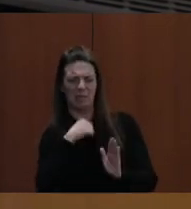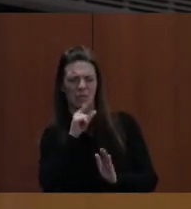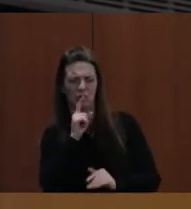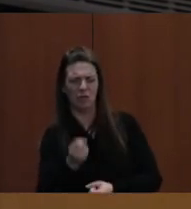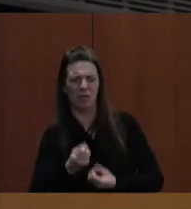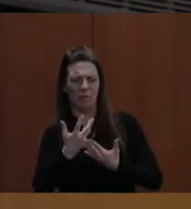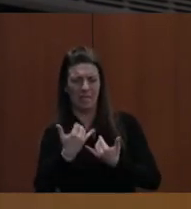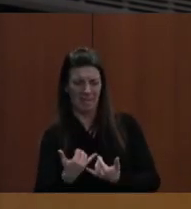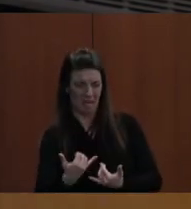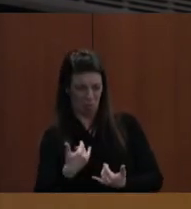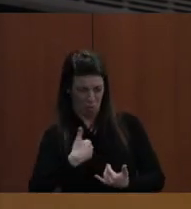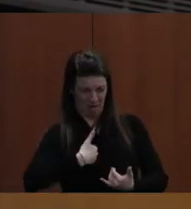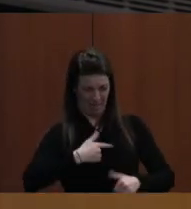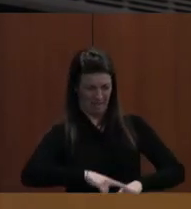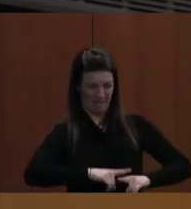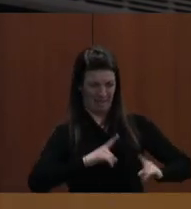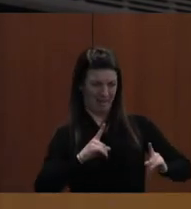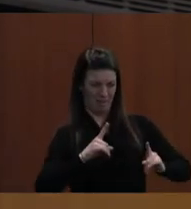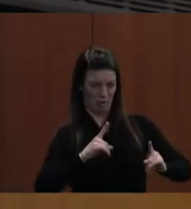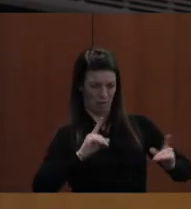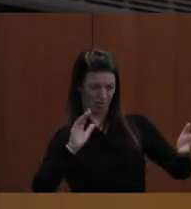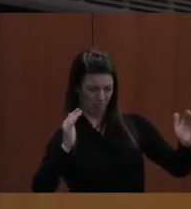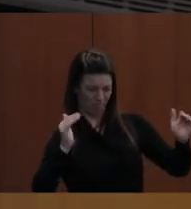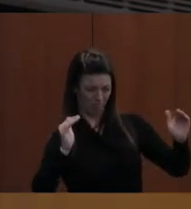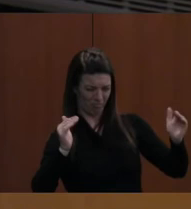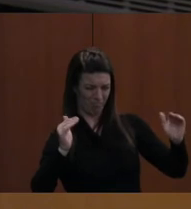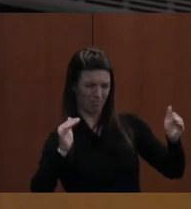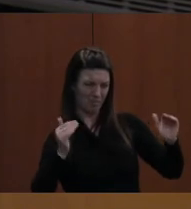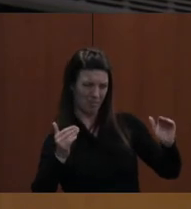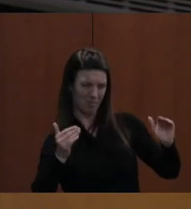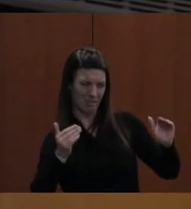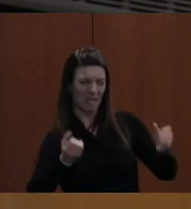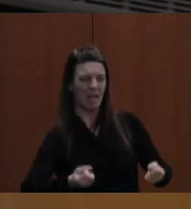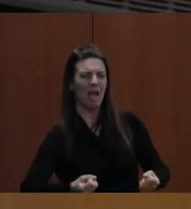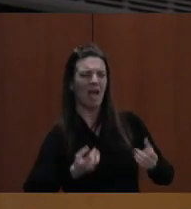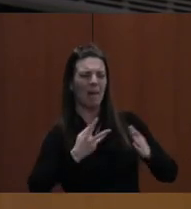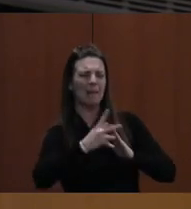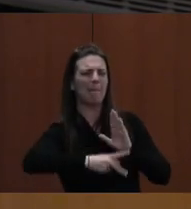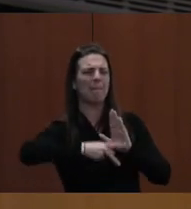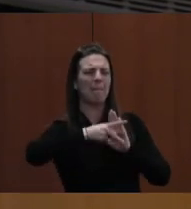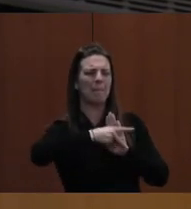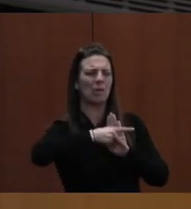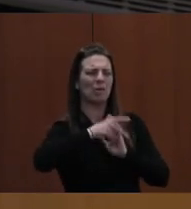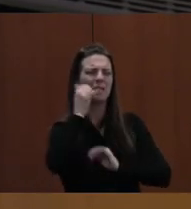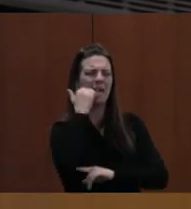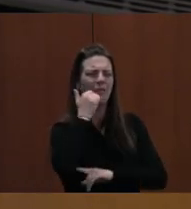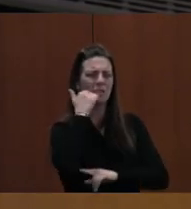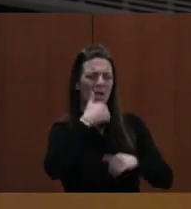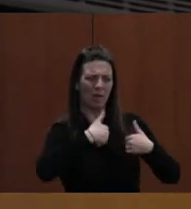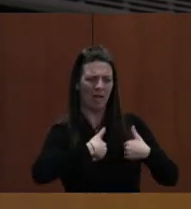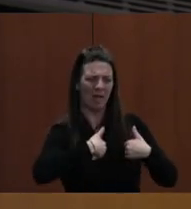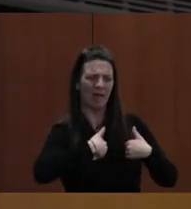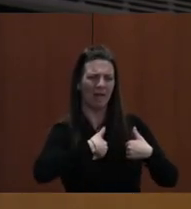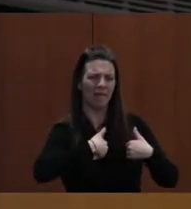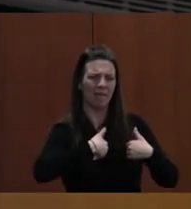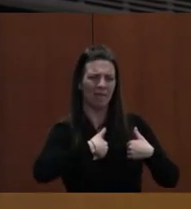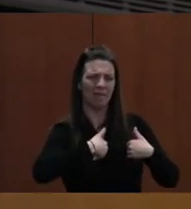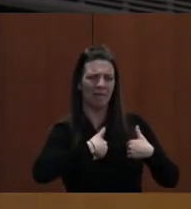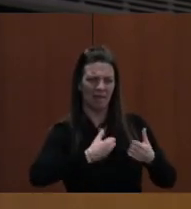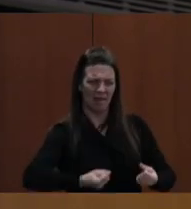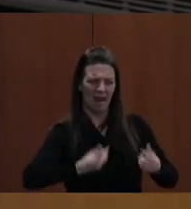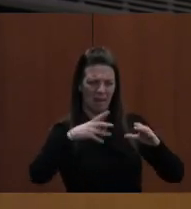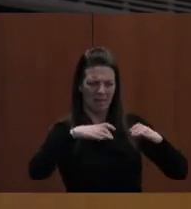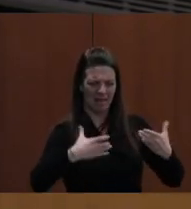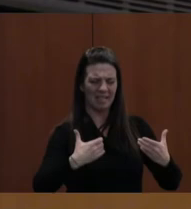what the difference is, if that makes any difference from people dropping out then versus dropping out now